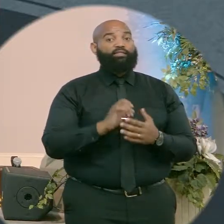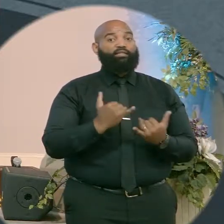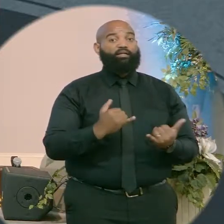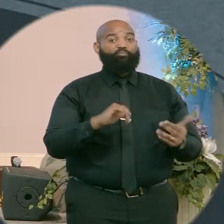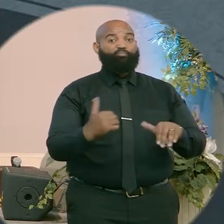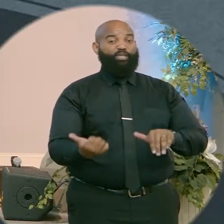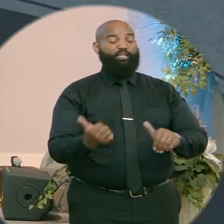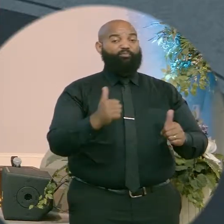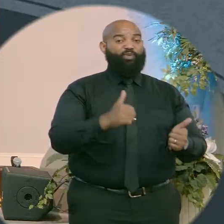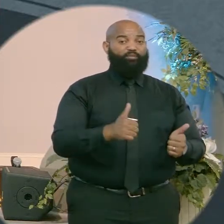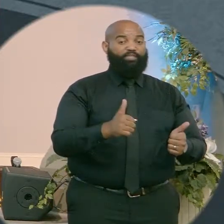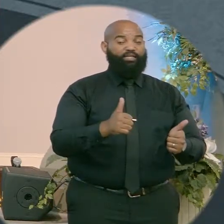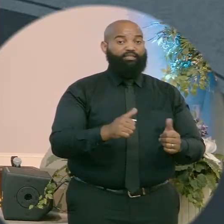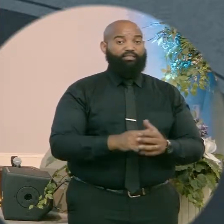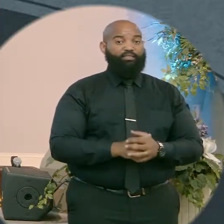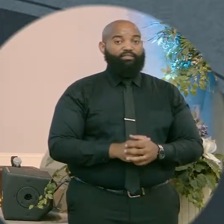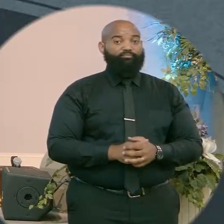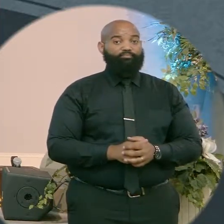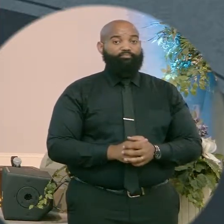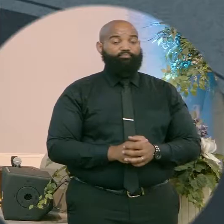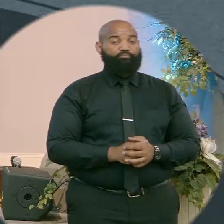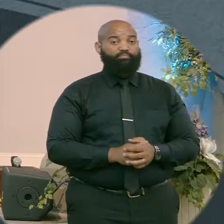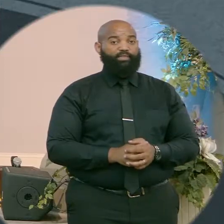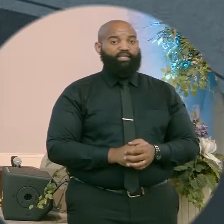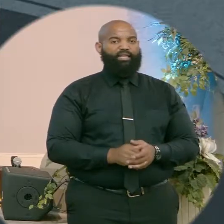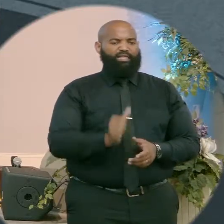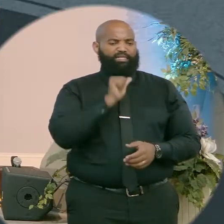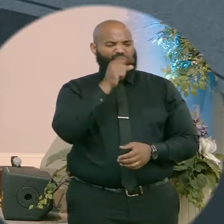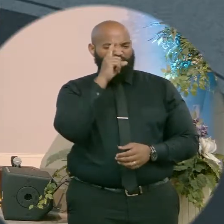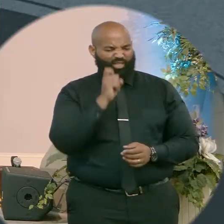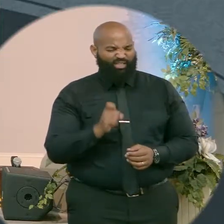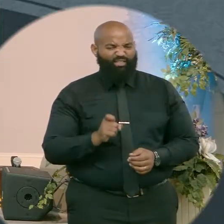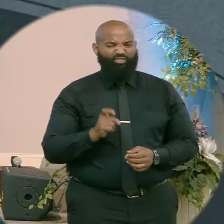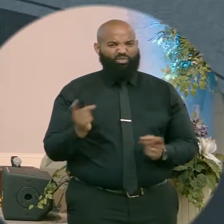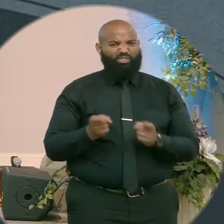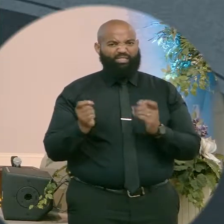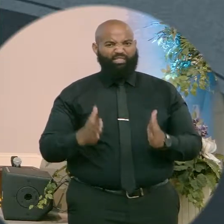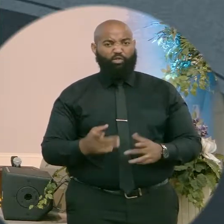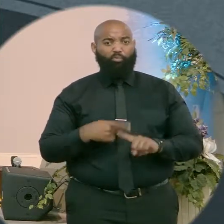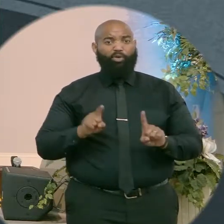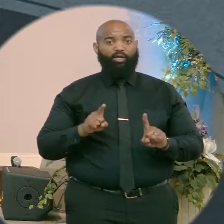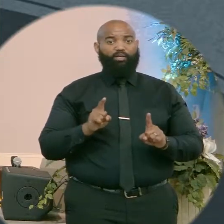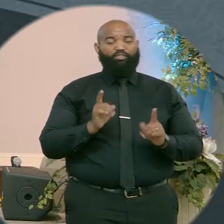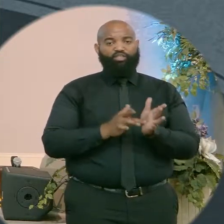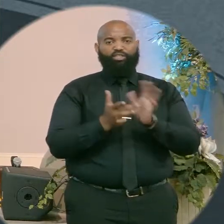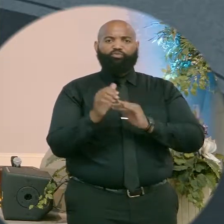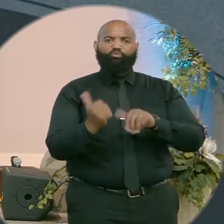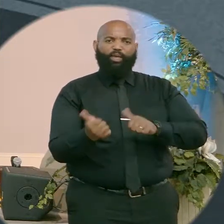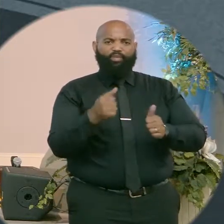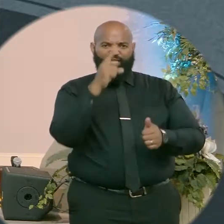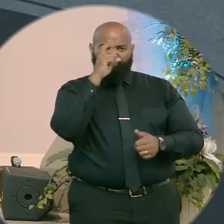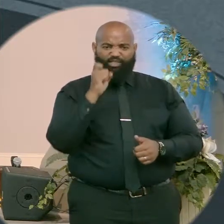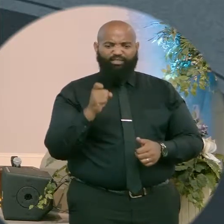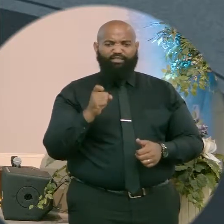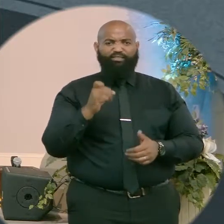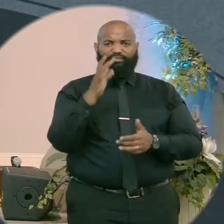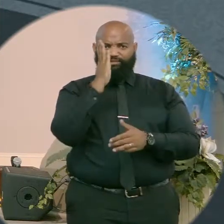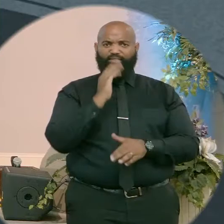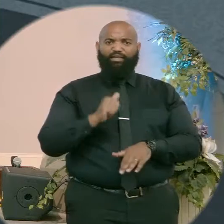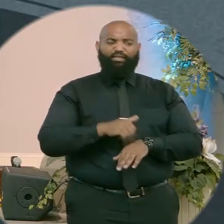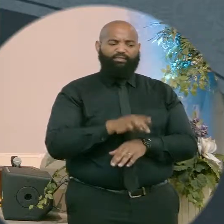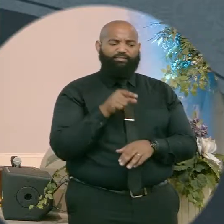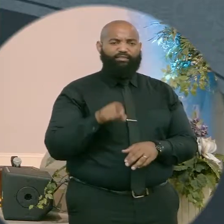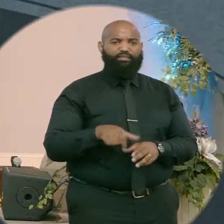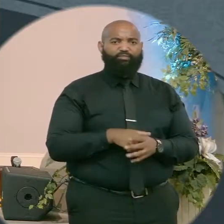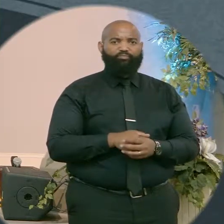a sinner, but because of the one who sent him. I want you to learn a little bit because so often people will take stuff out of context